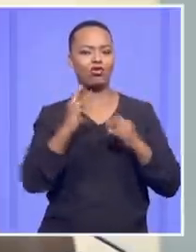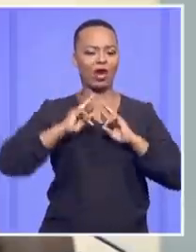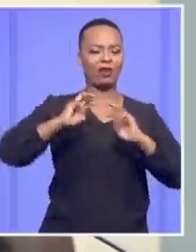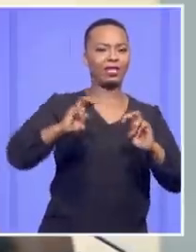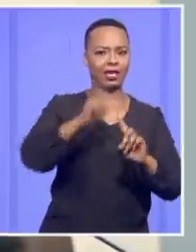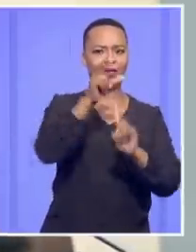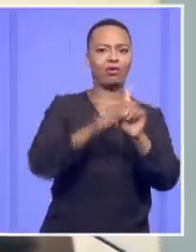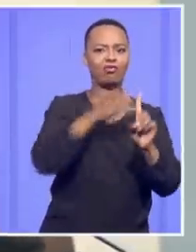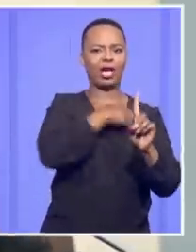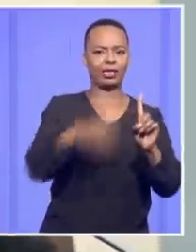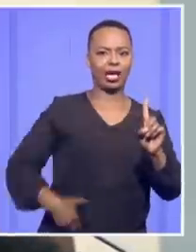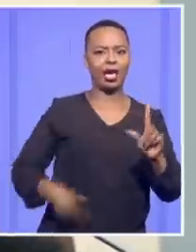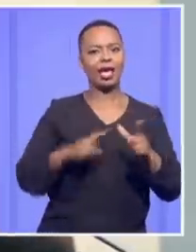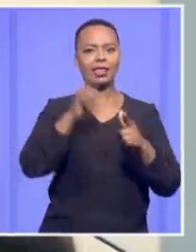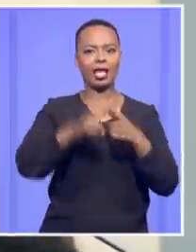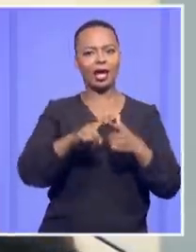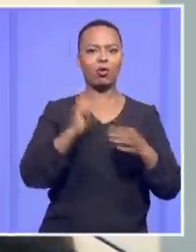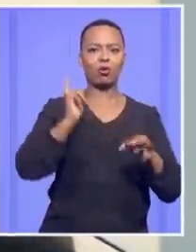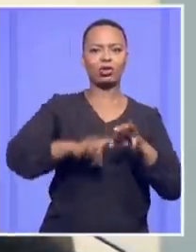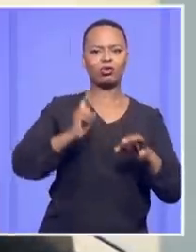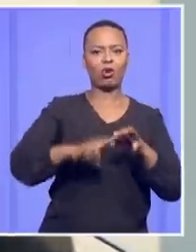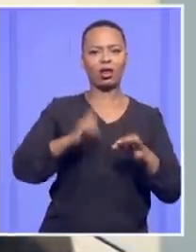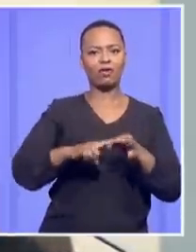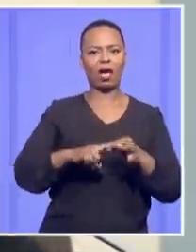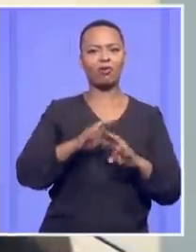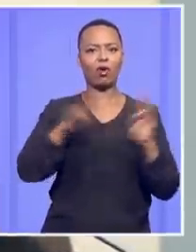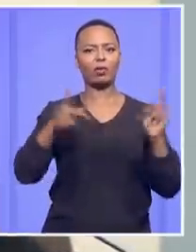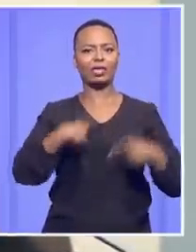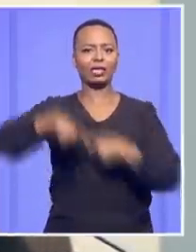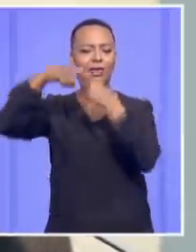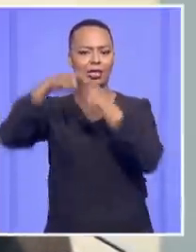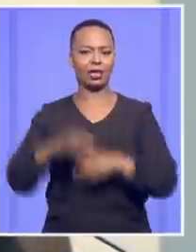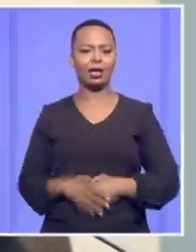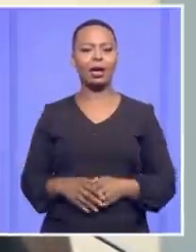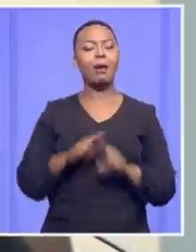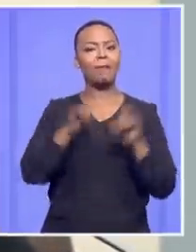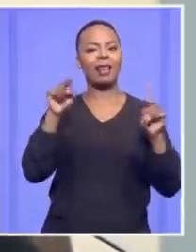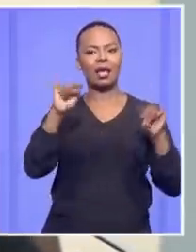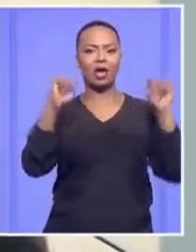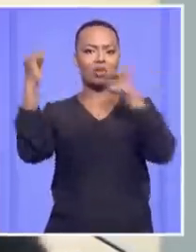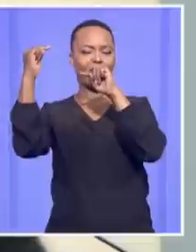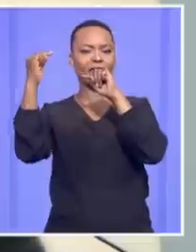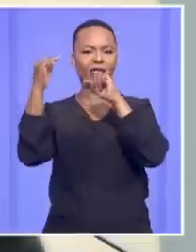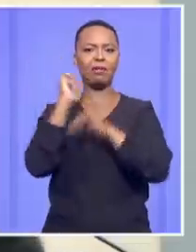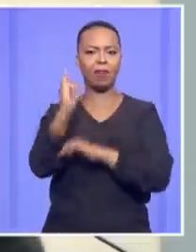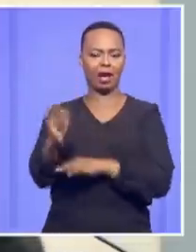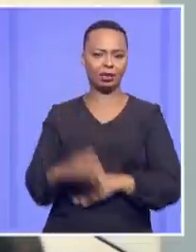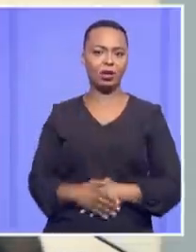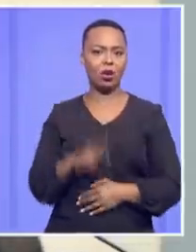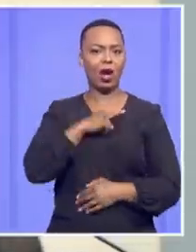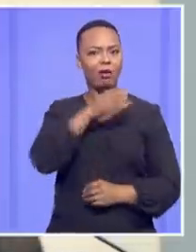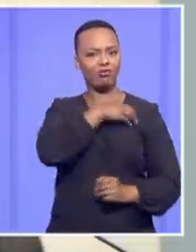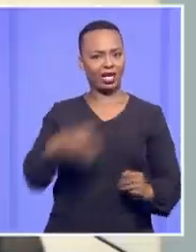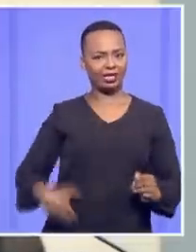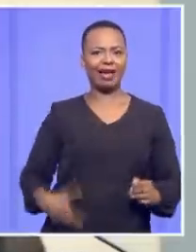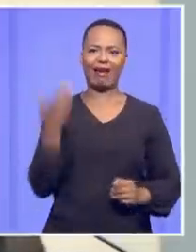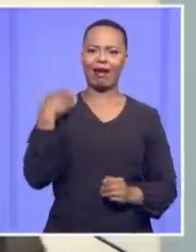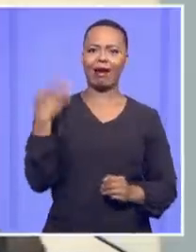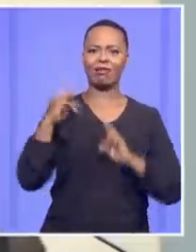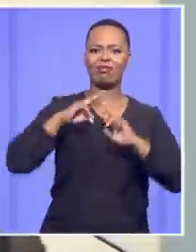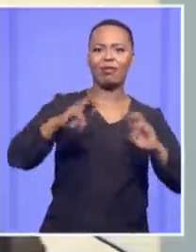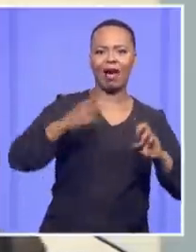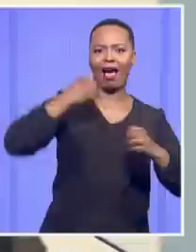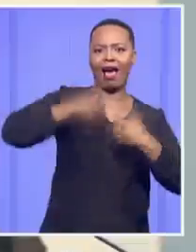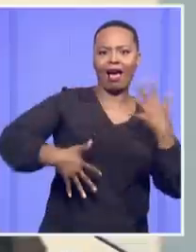then he's automatically disqualified from suspending. But that argument is plainly bad. And, of course, the truth is that the President had already been investigated for other